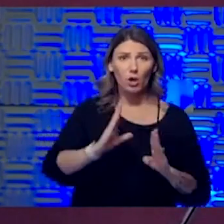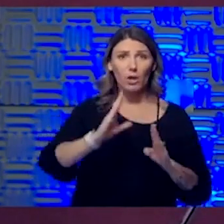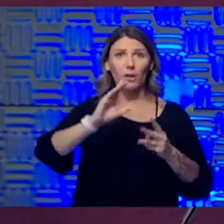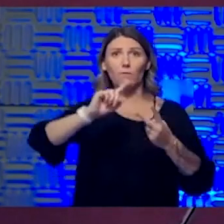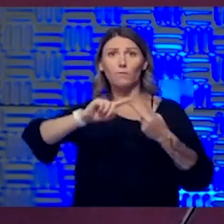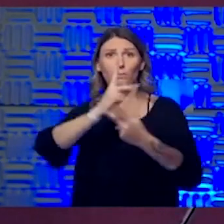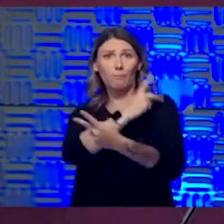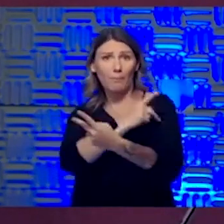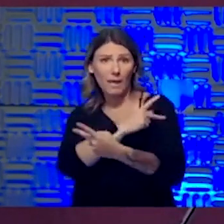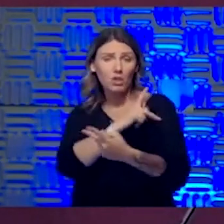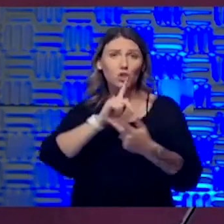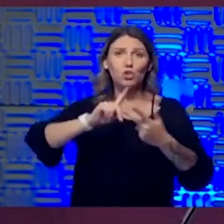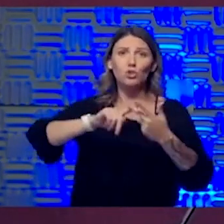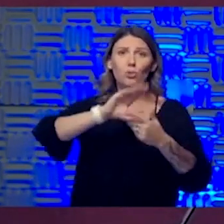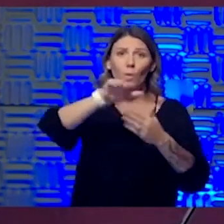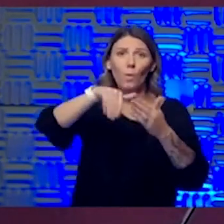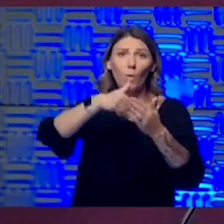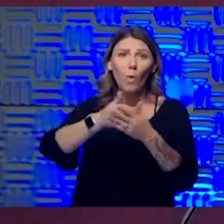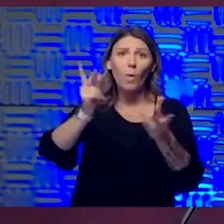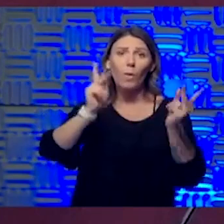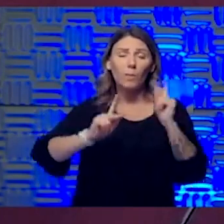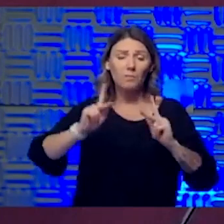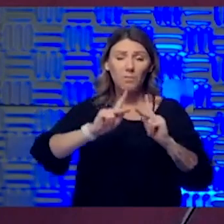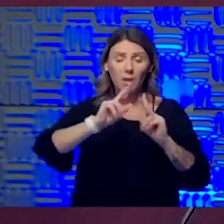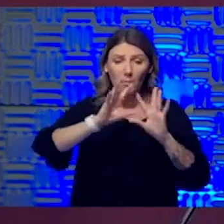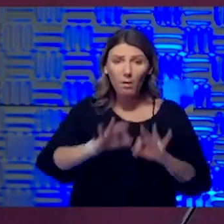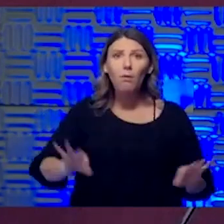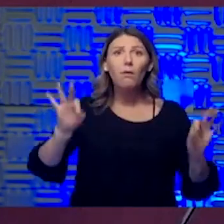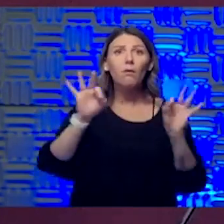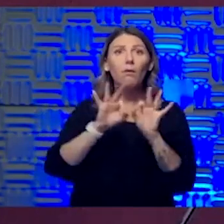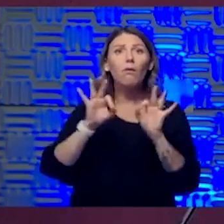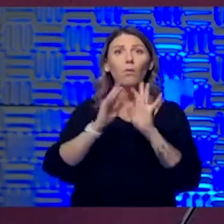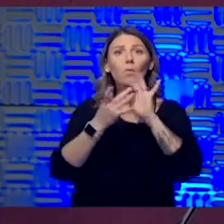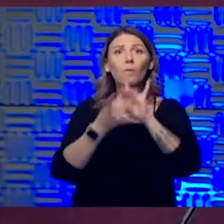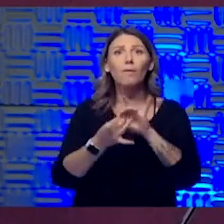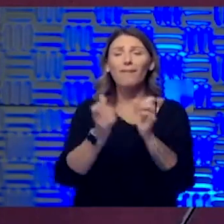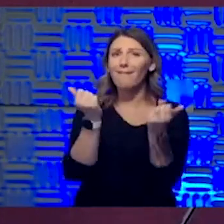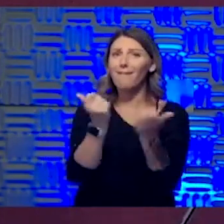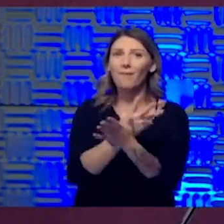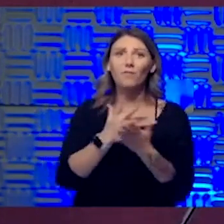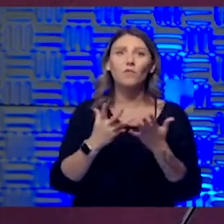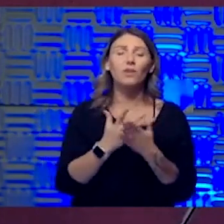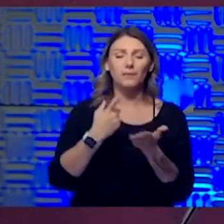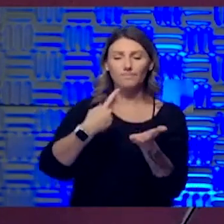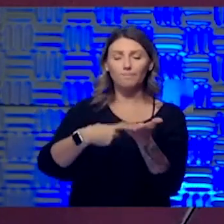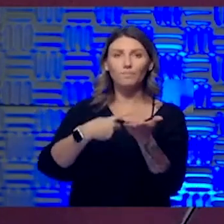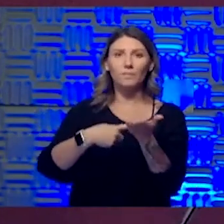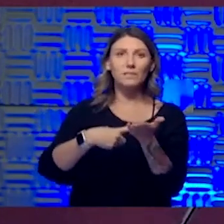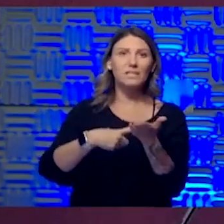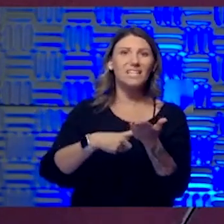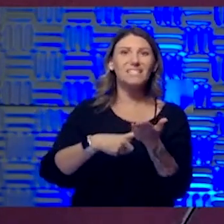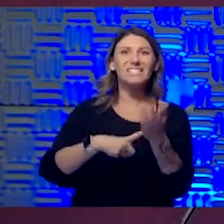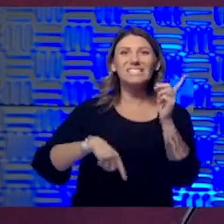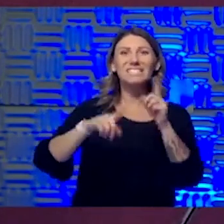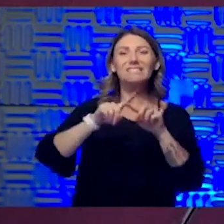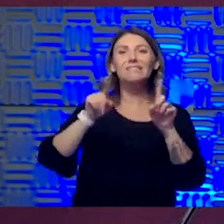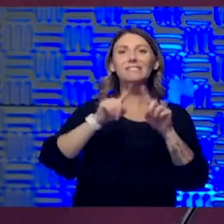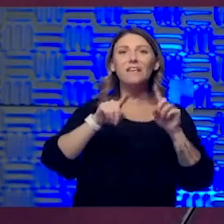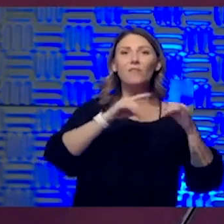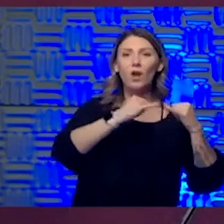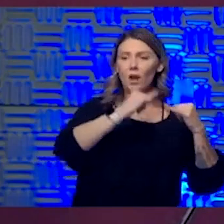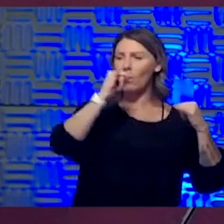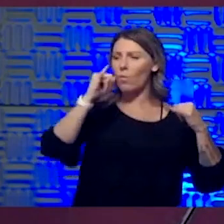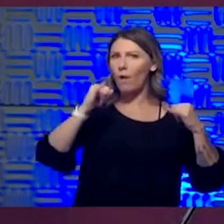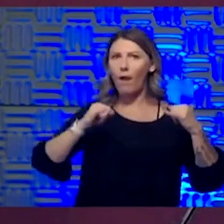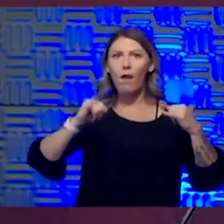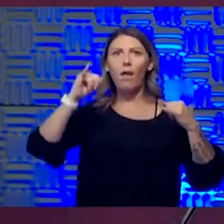to all the folks who are collateral to, to this whole endeavor. And it talked about various waves that we would experience as COVID